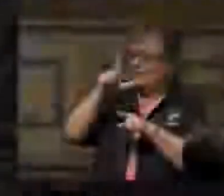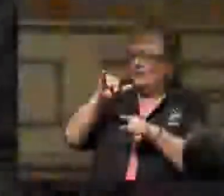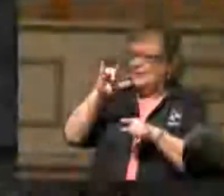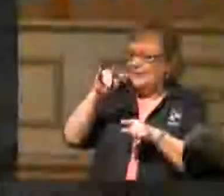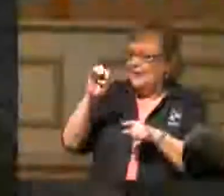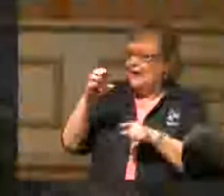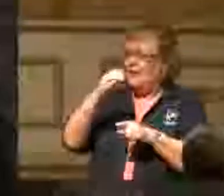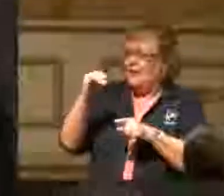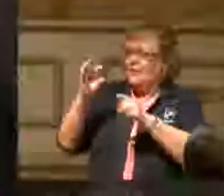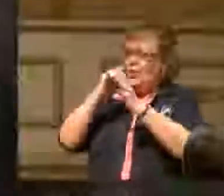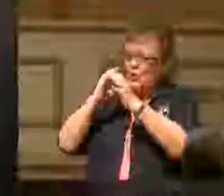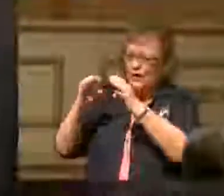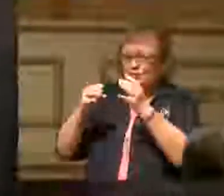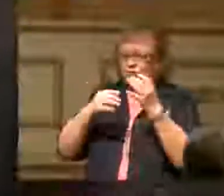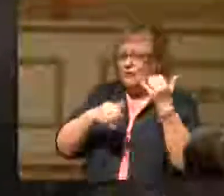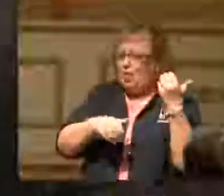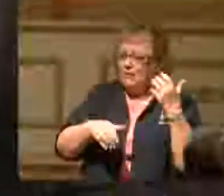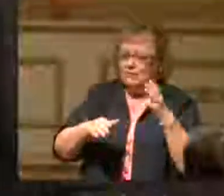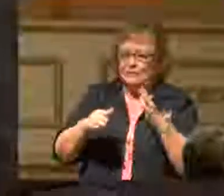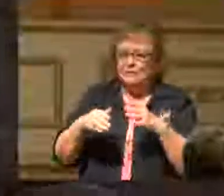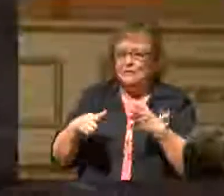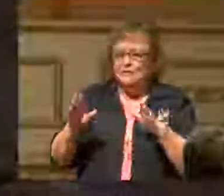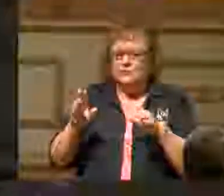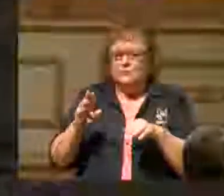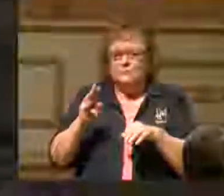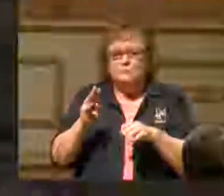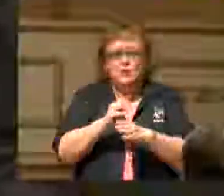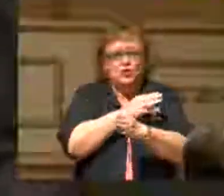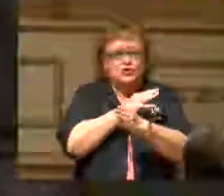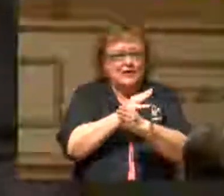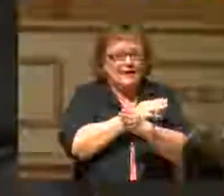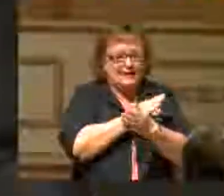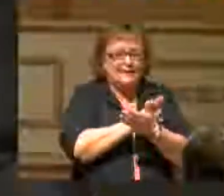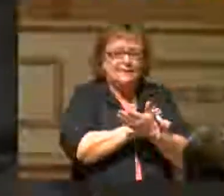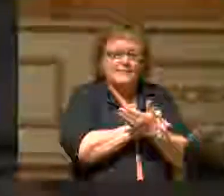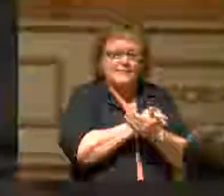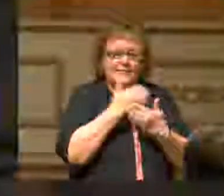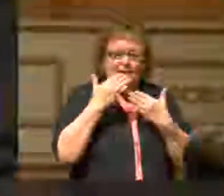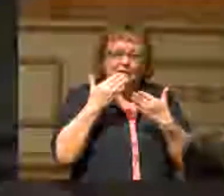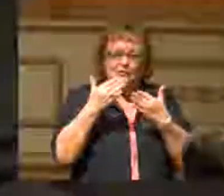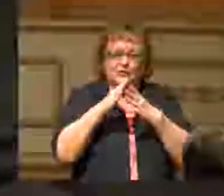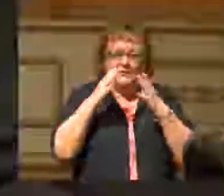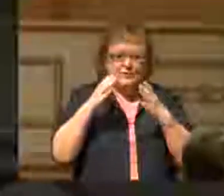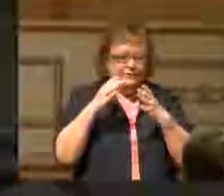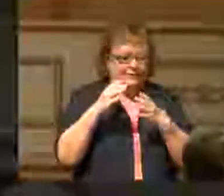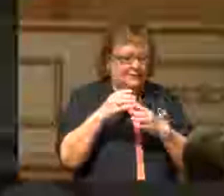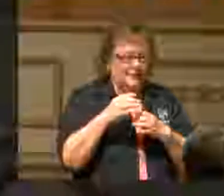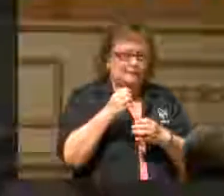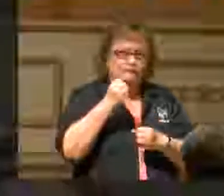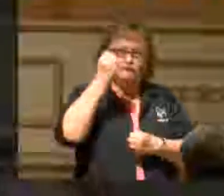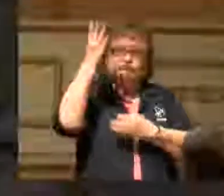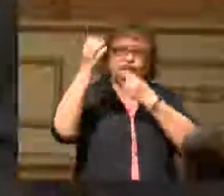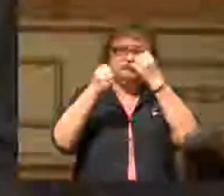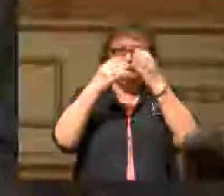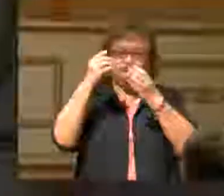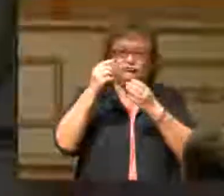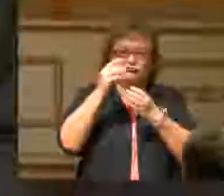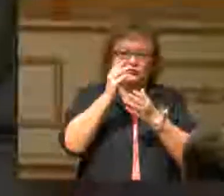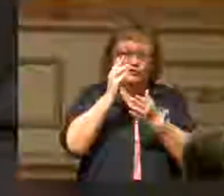Everyone who's taken part in the ministry of music this morning and I appreciate it so much lifting up the name of Jesus Christ.